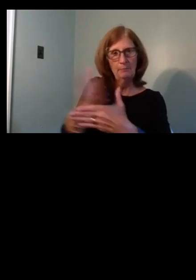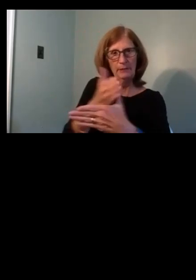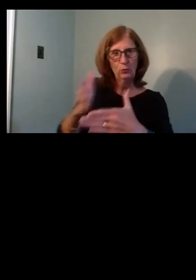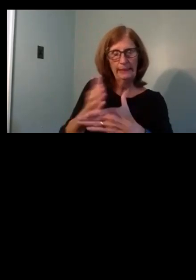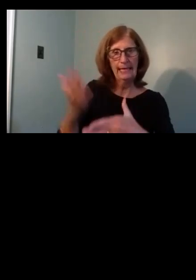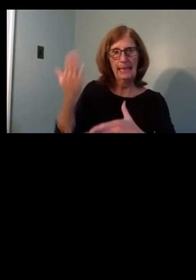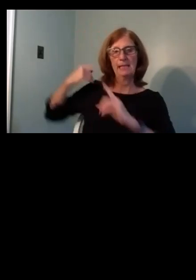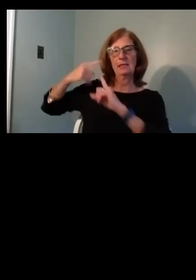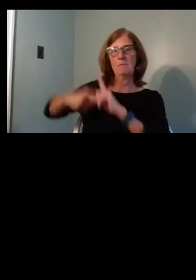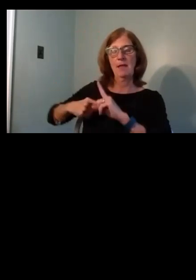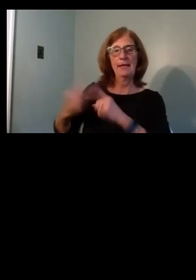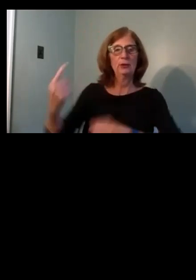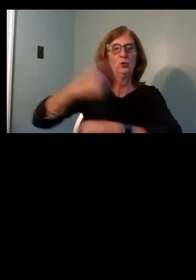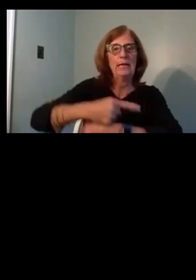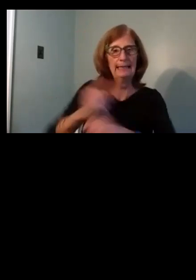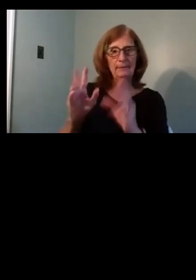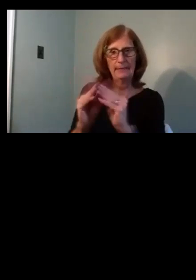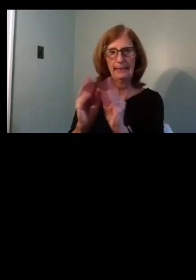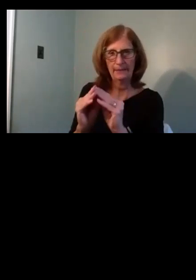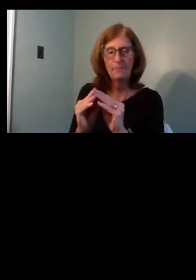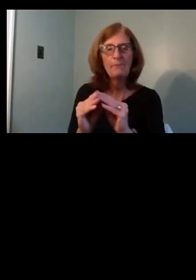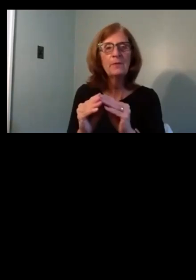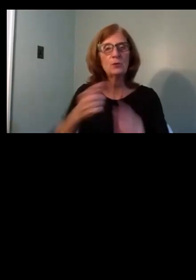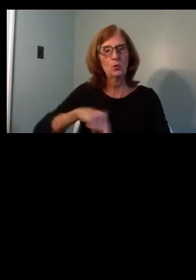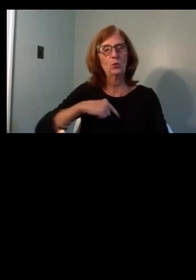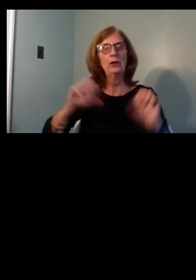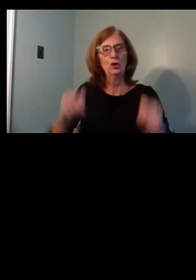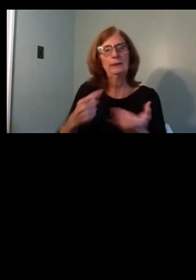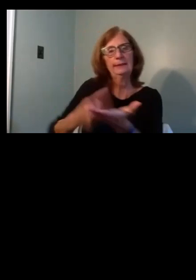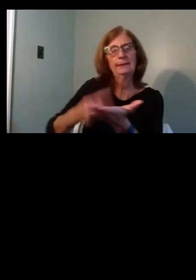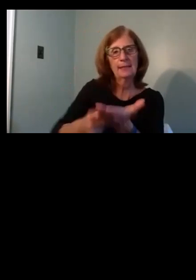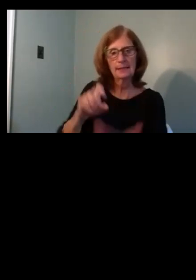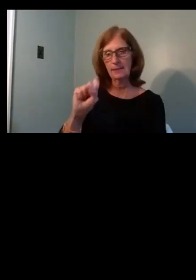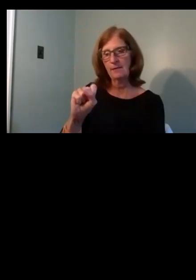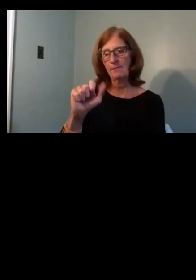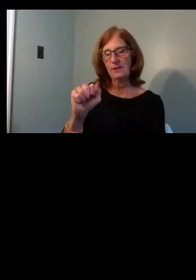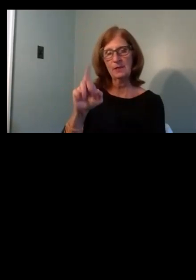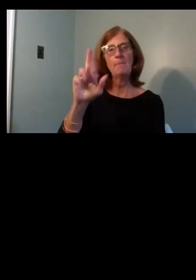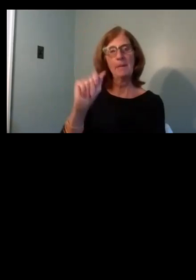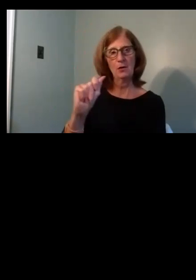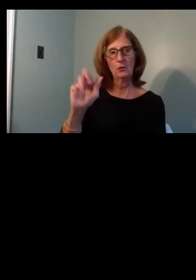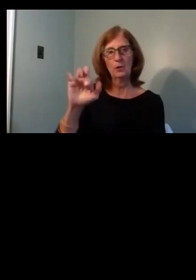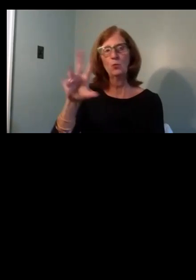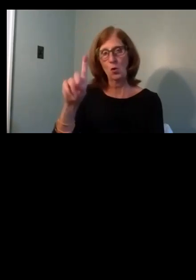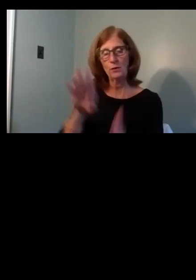meeting today's to discuss the Somera Road development, which is back on the agenda for today.